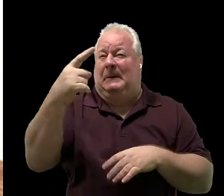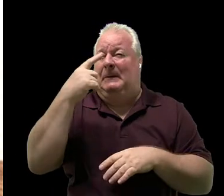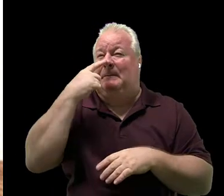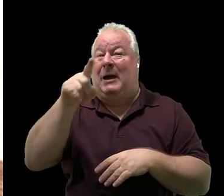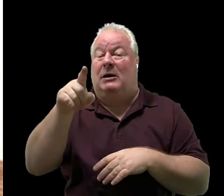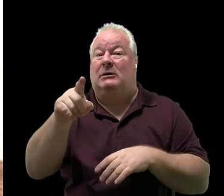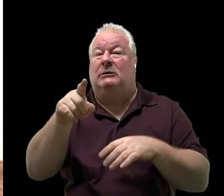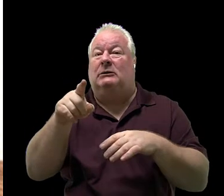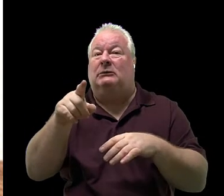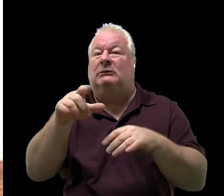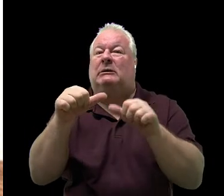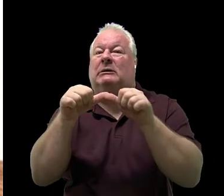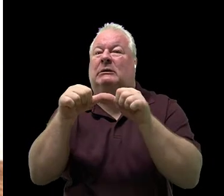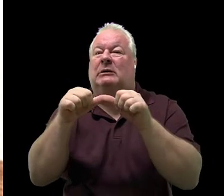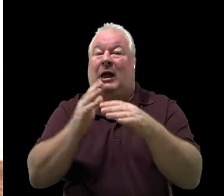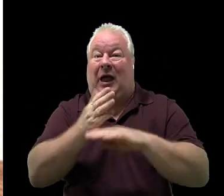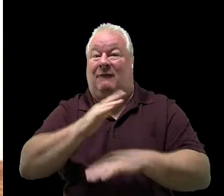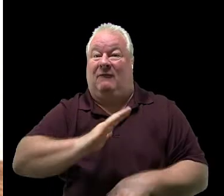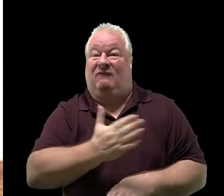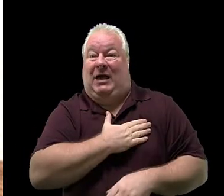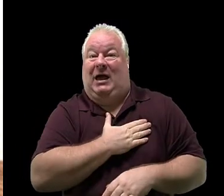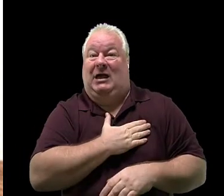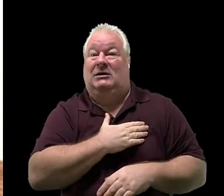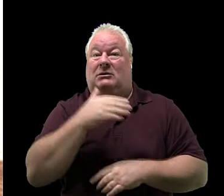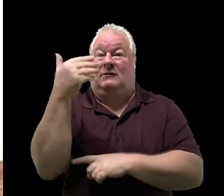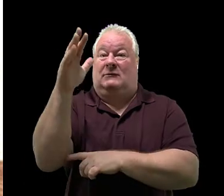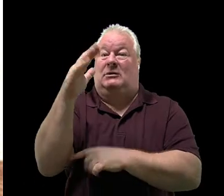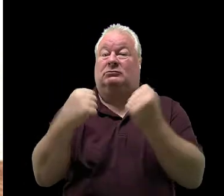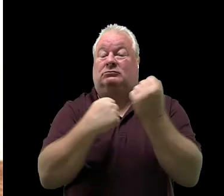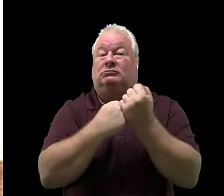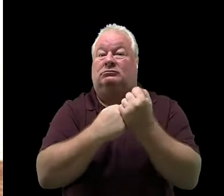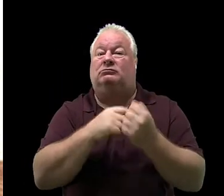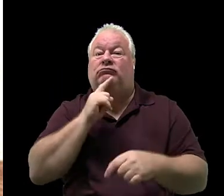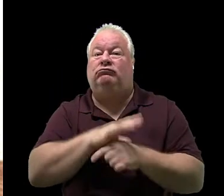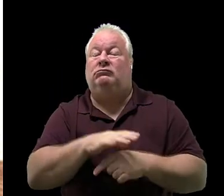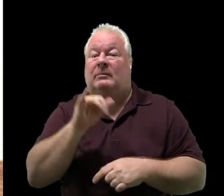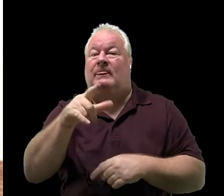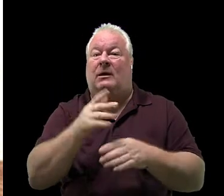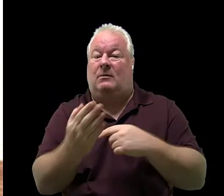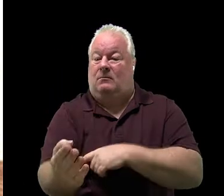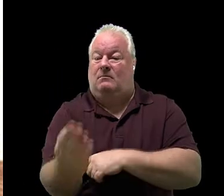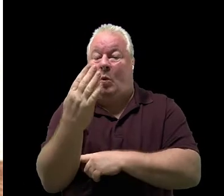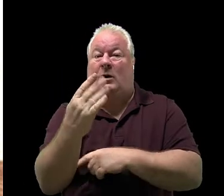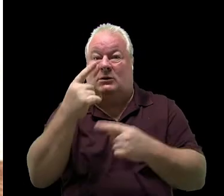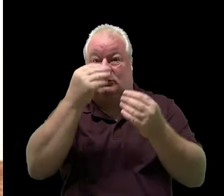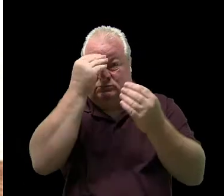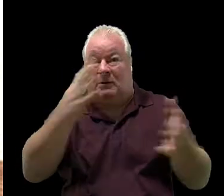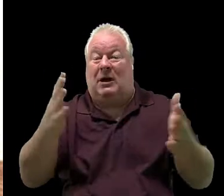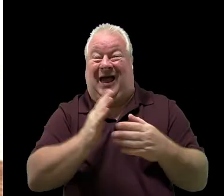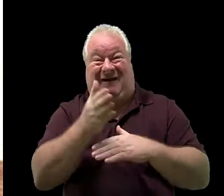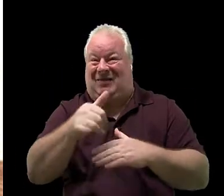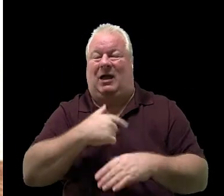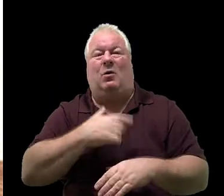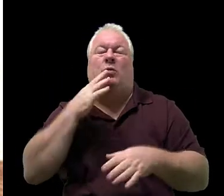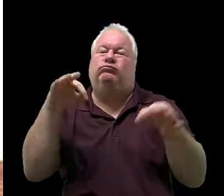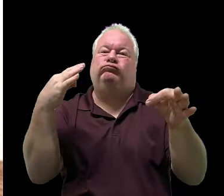please remain after the flag salute on our morning announcements. I will get right into the